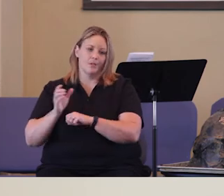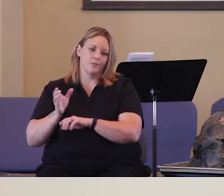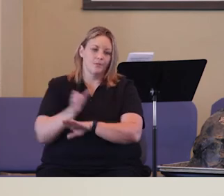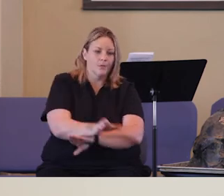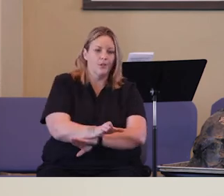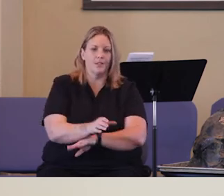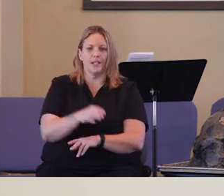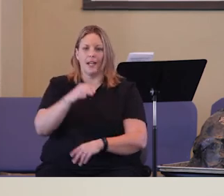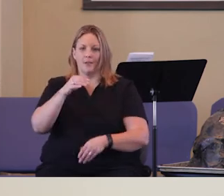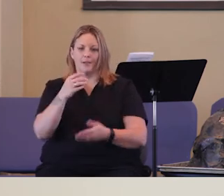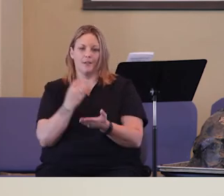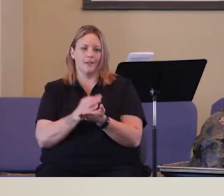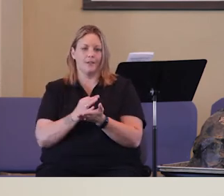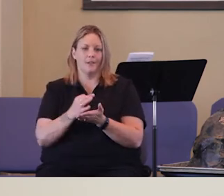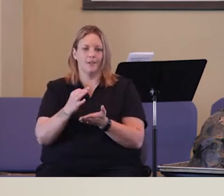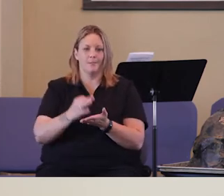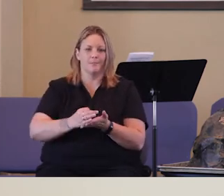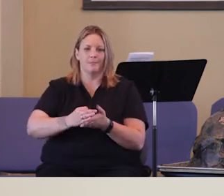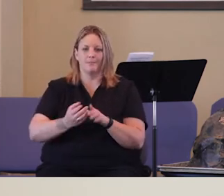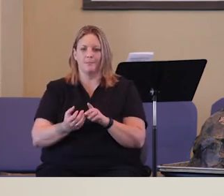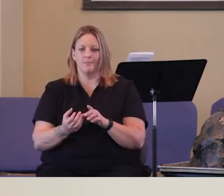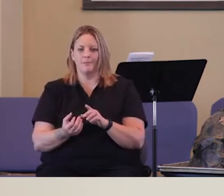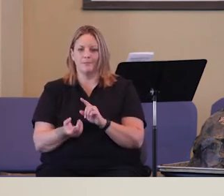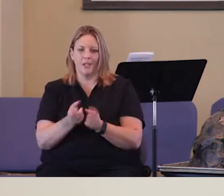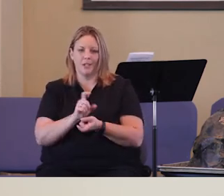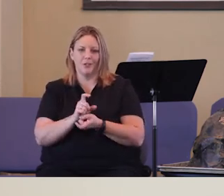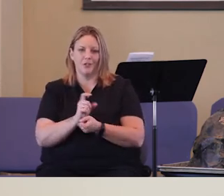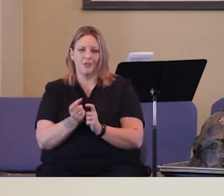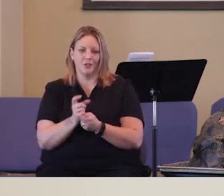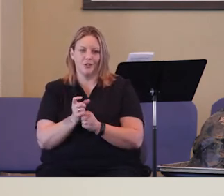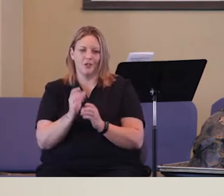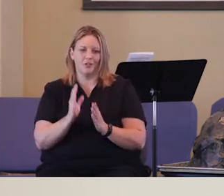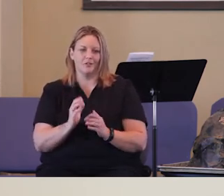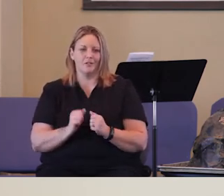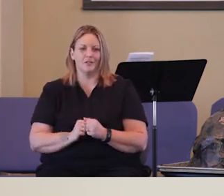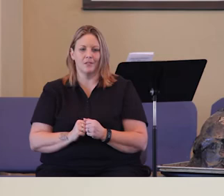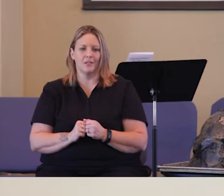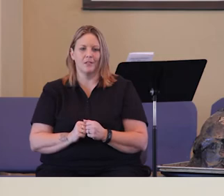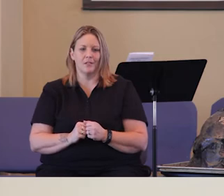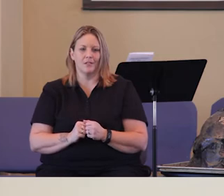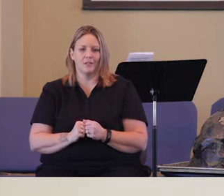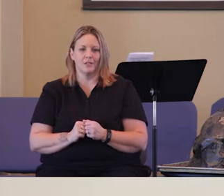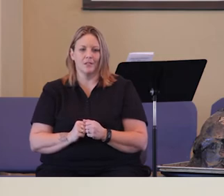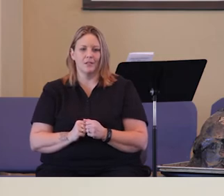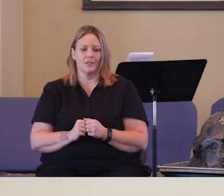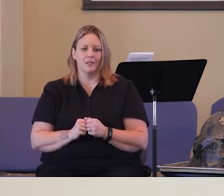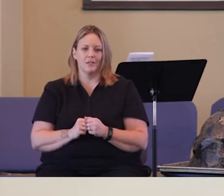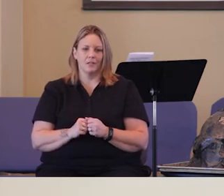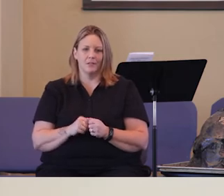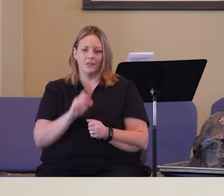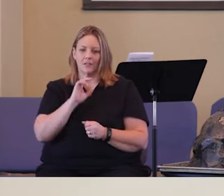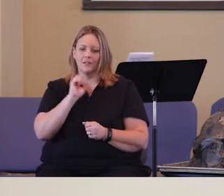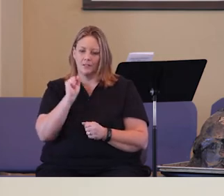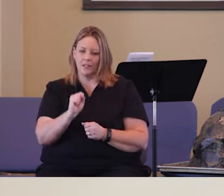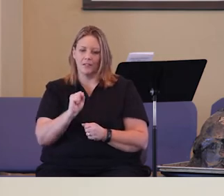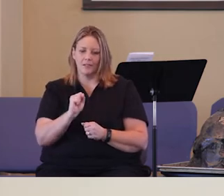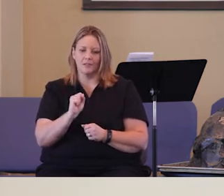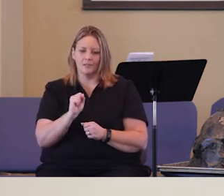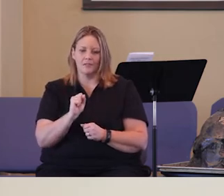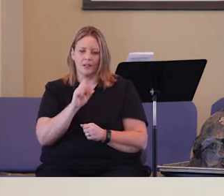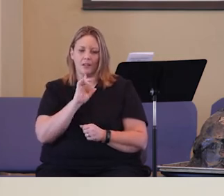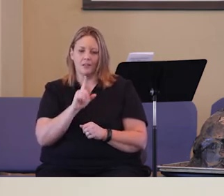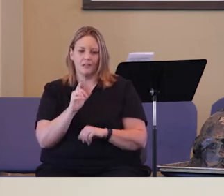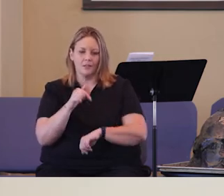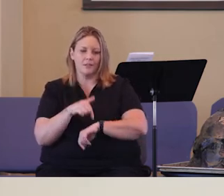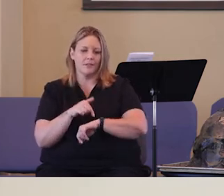temple driving out the money changers. He was angry. He made a whip. There are times for us to stand up